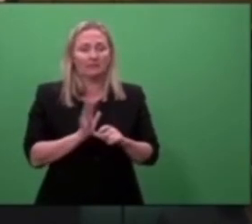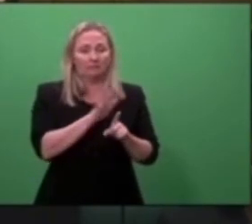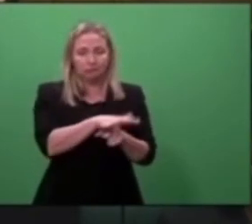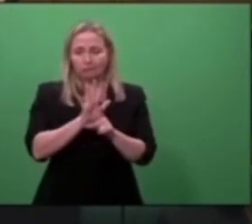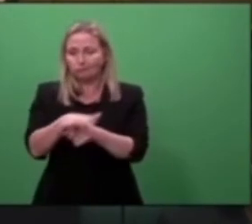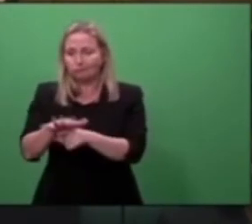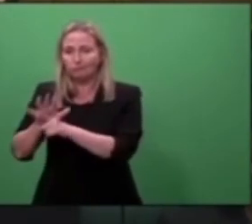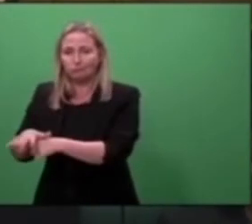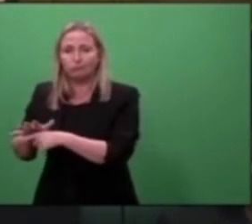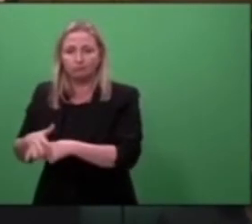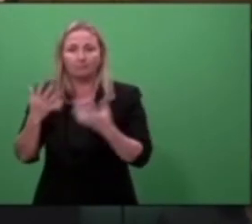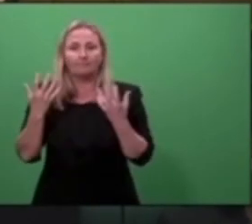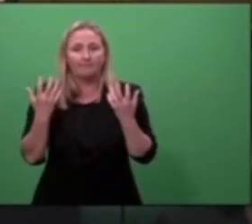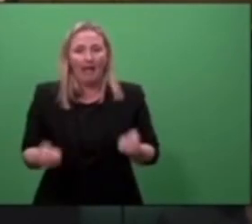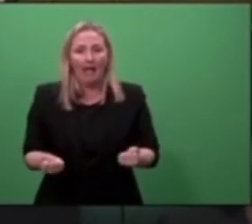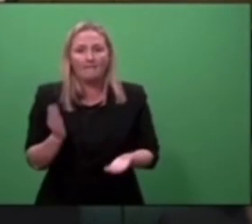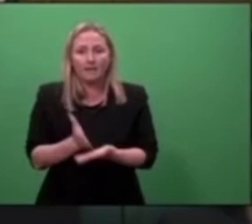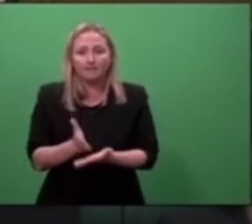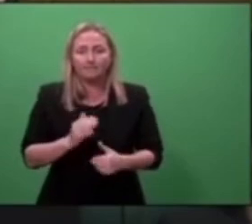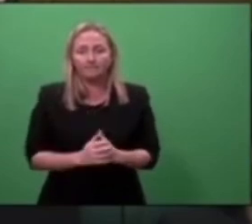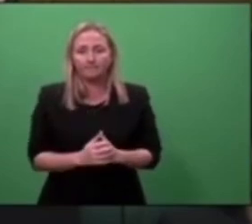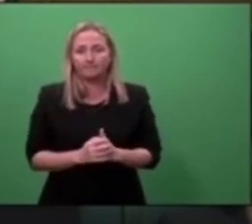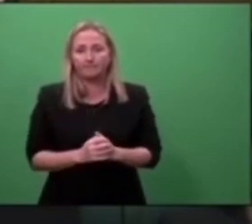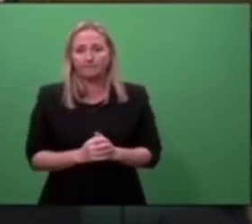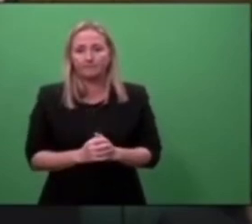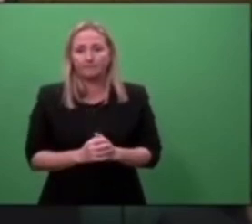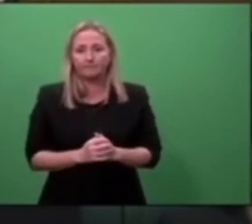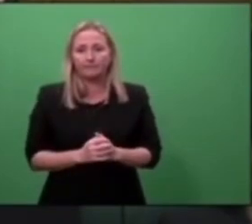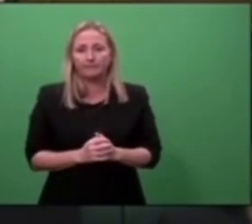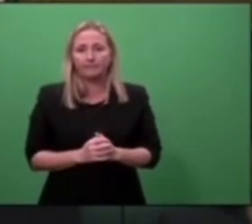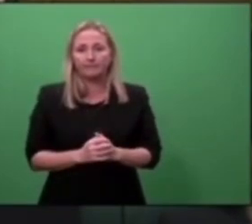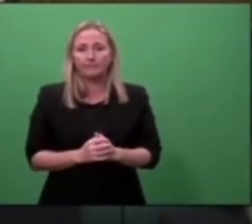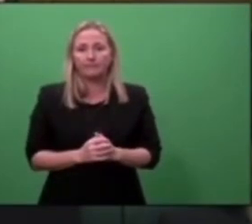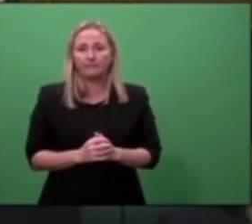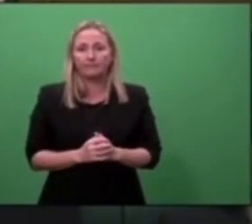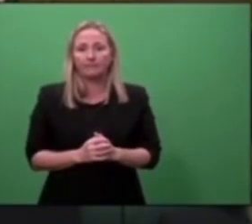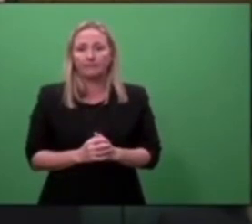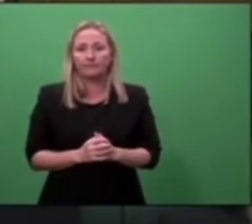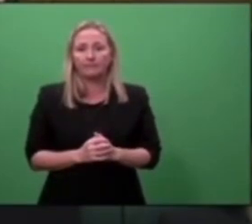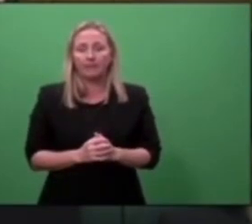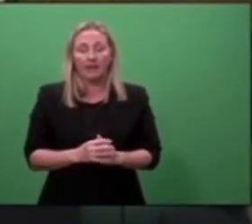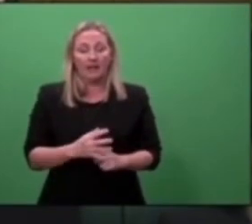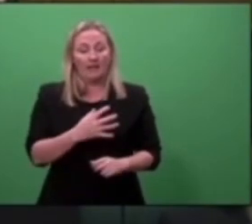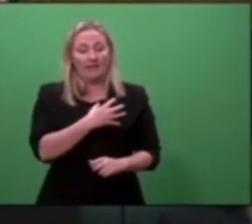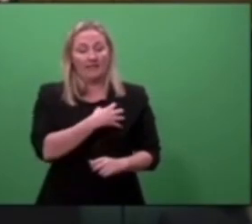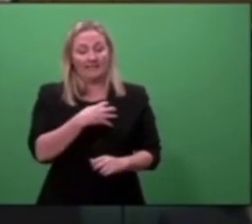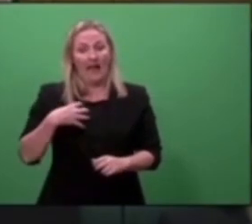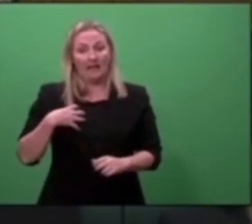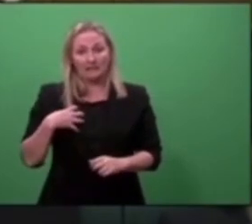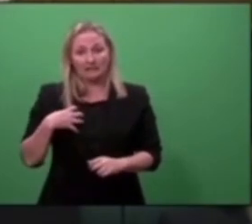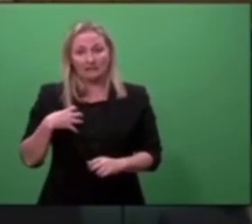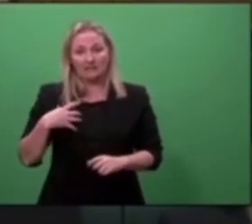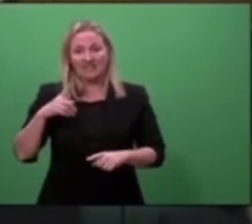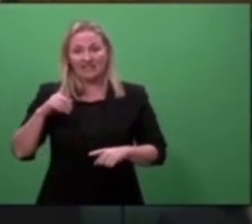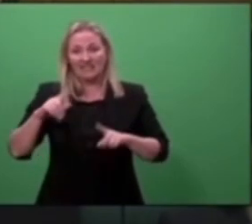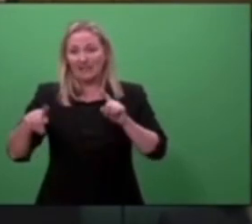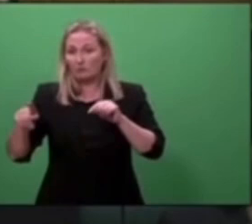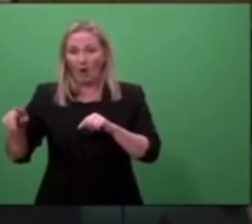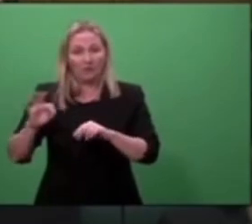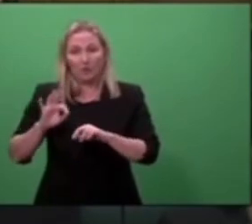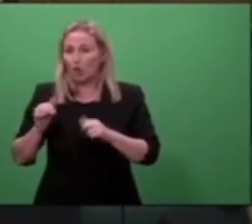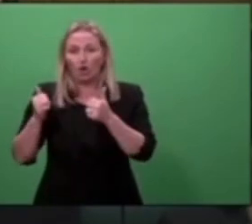accept, beside the fact that the state is not always essentially good, that sometimes it's the God that failed,